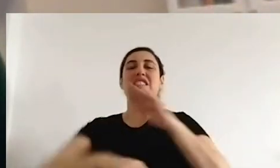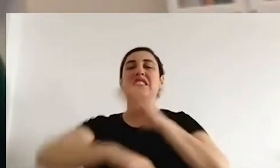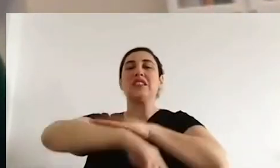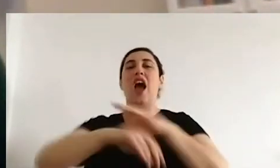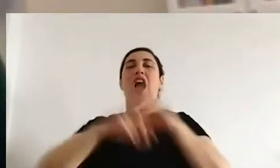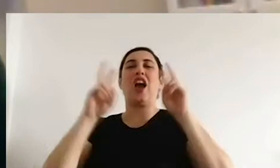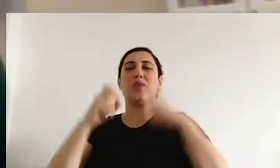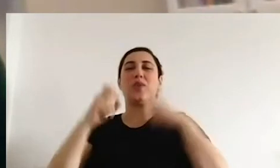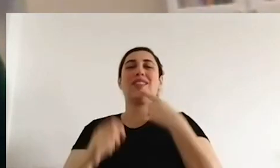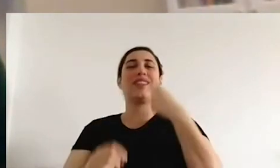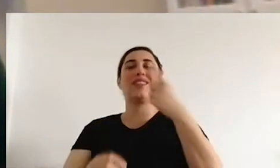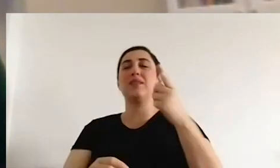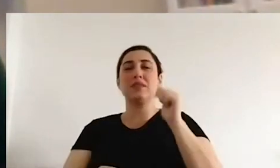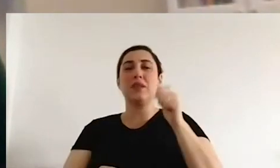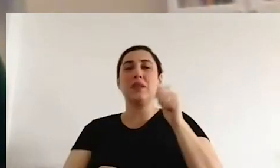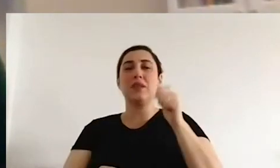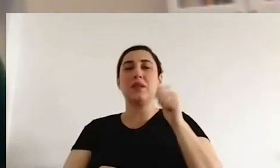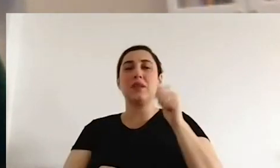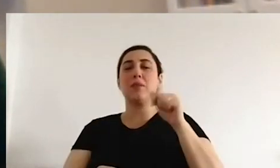radicalism.